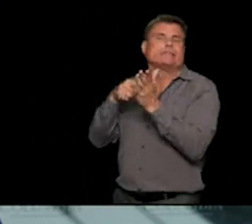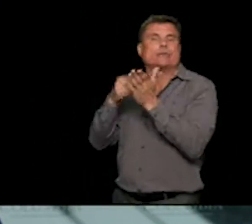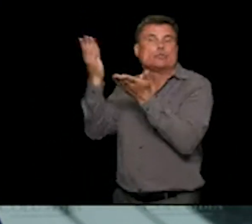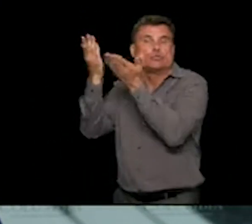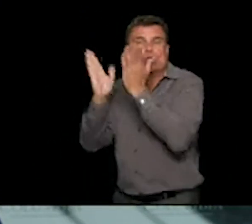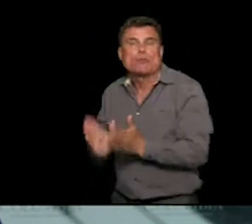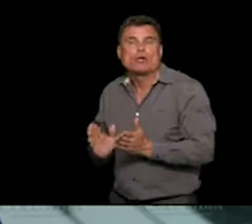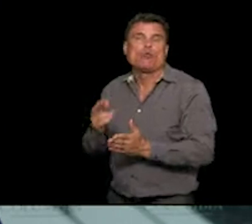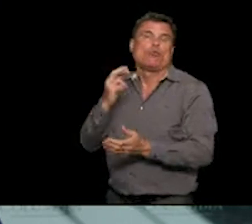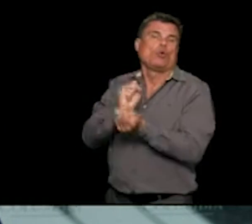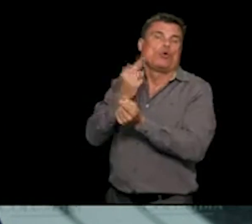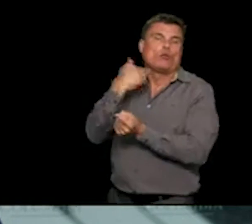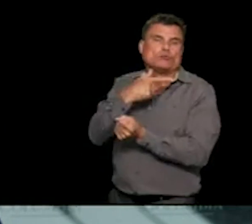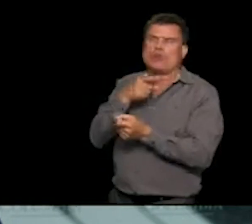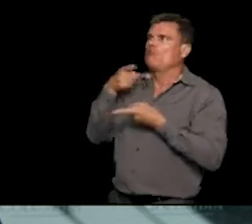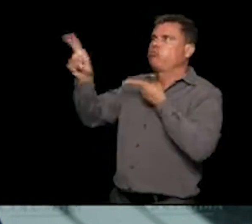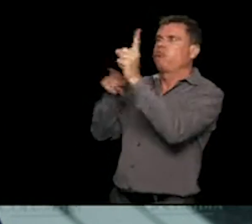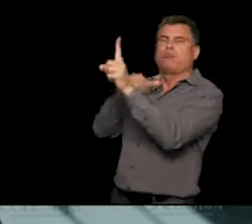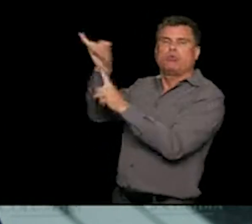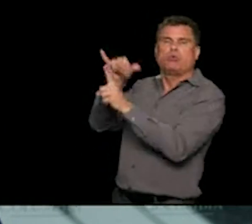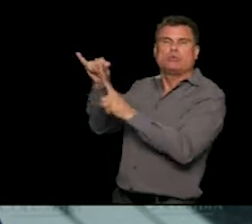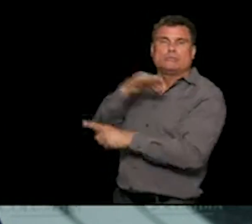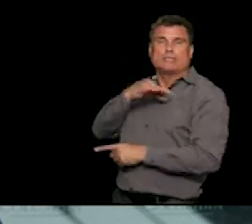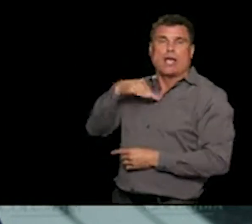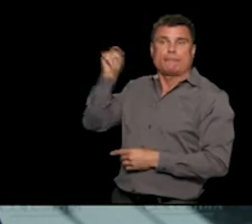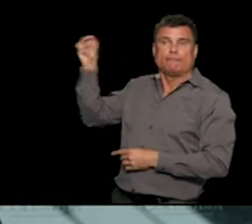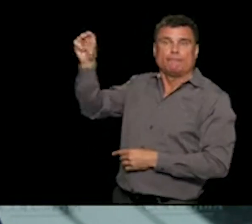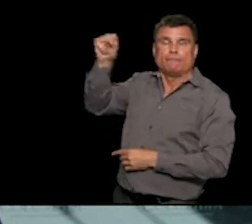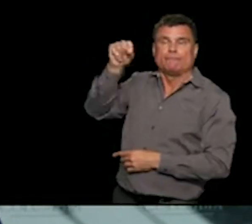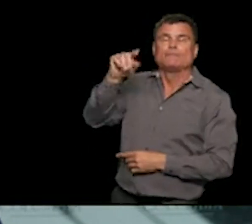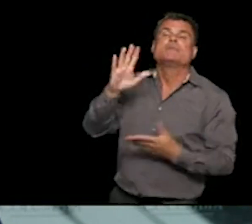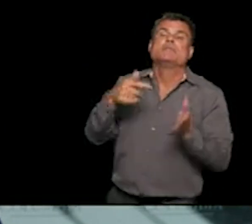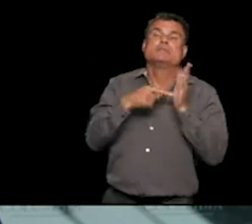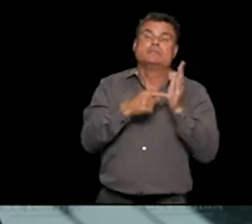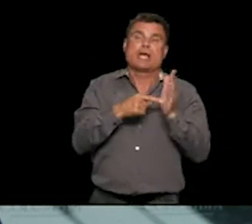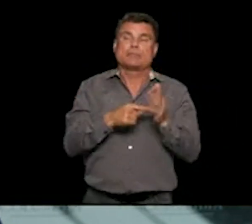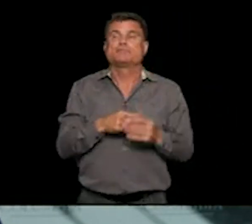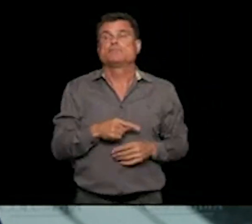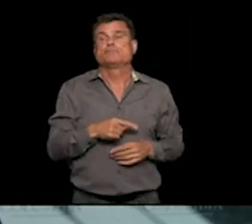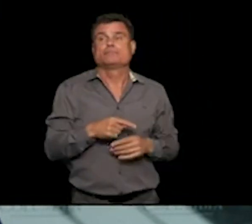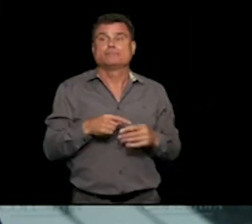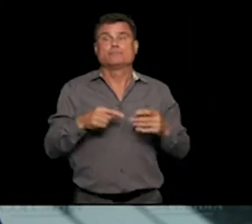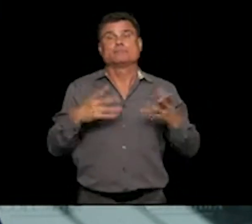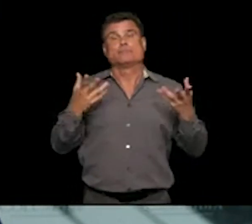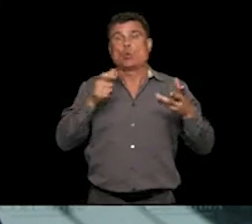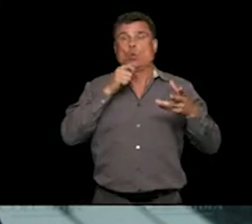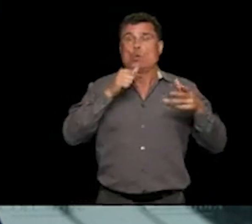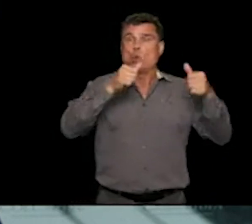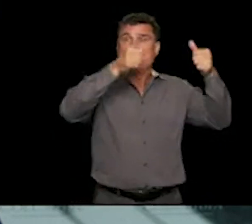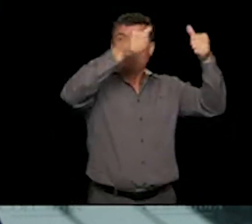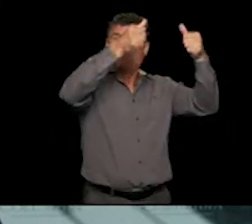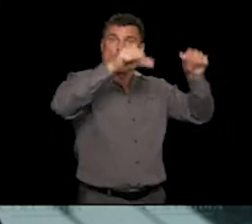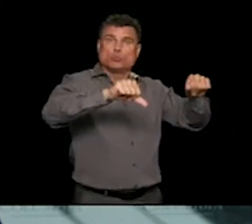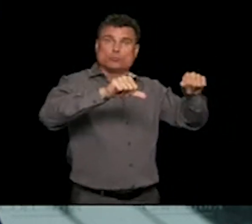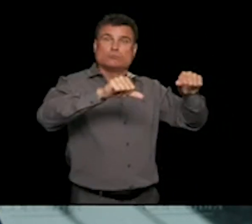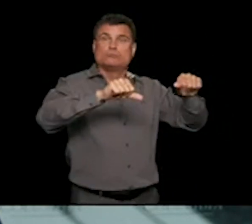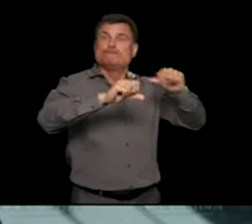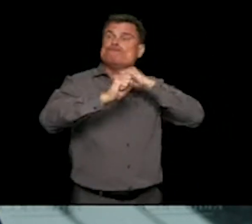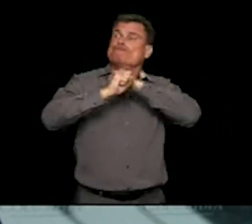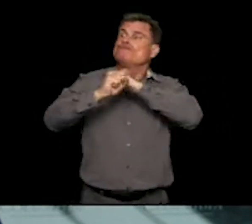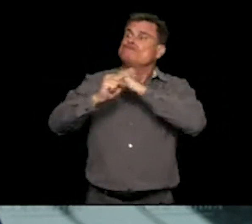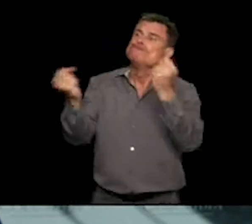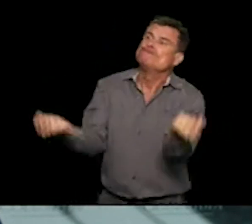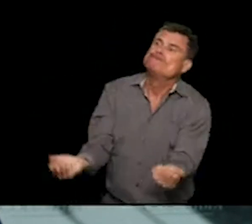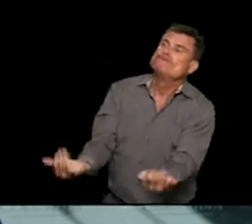in the case of where someone posted about the beach party, don't bother carrying a mask, is there when people